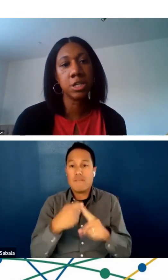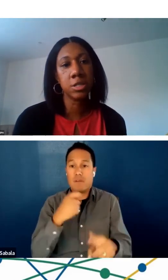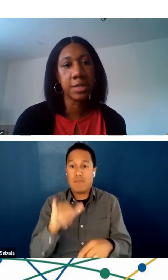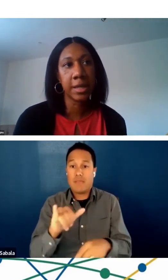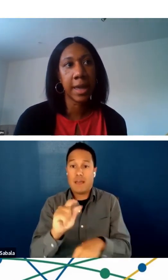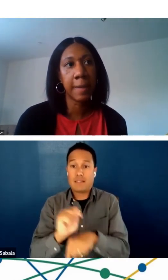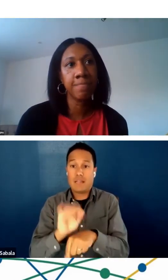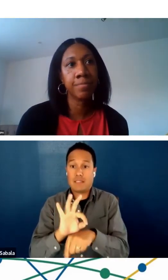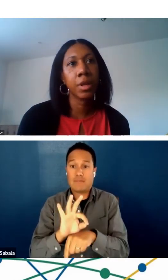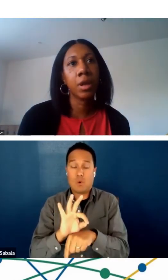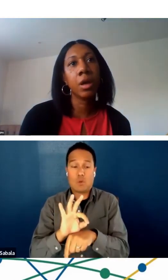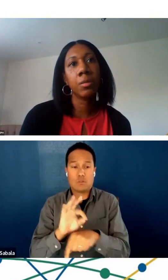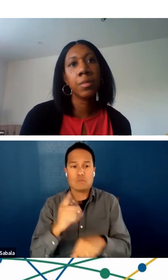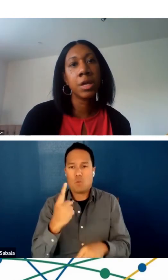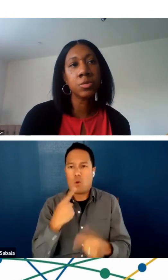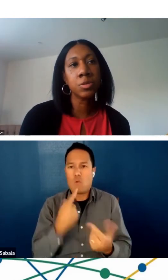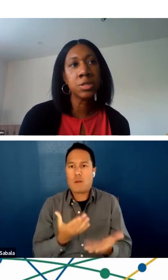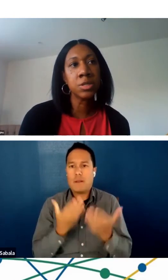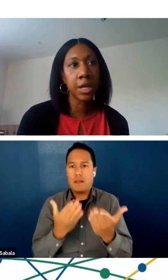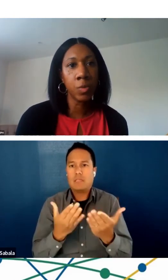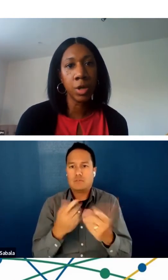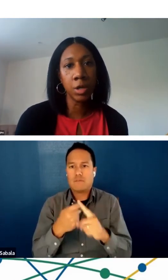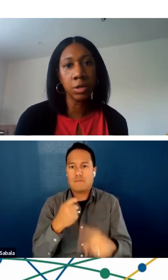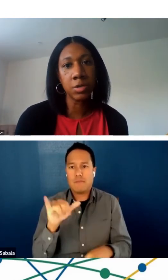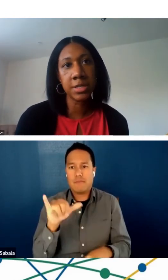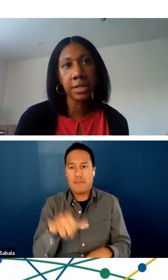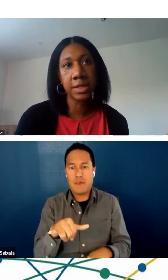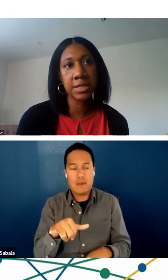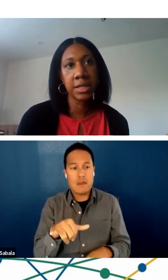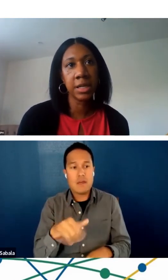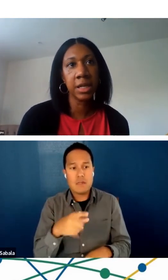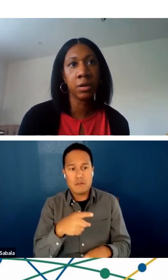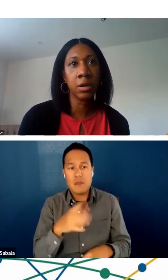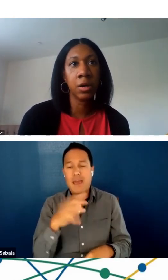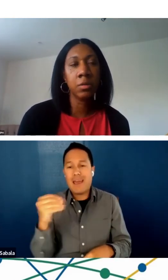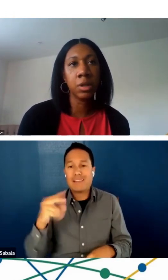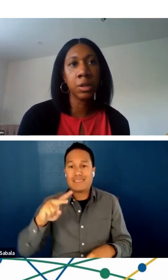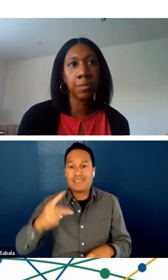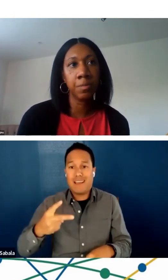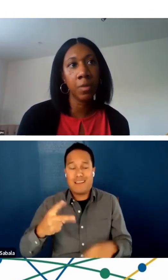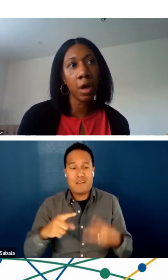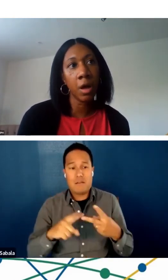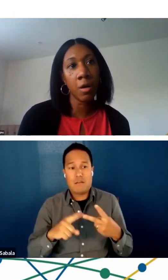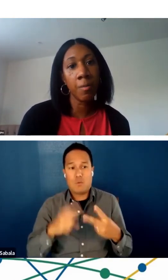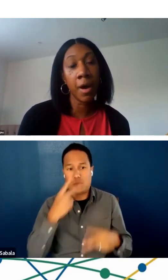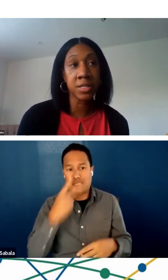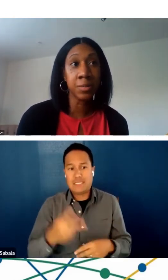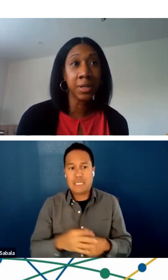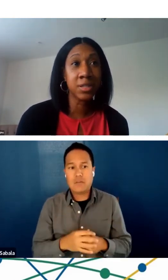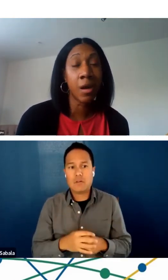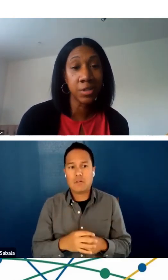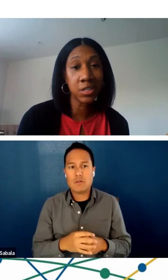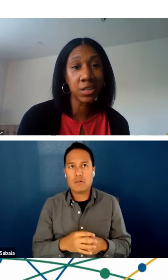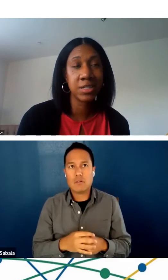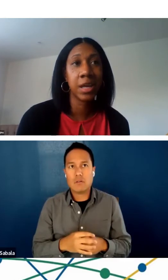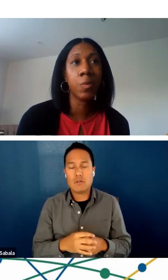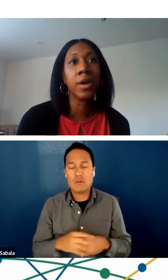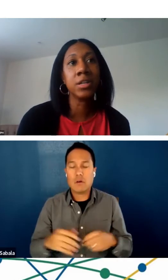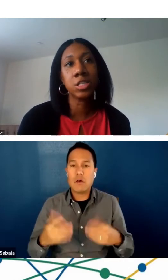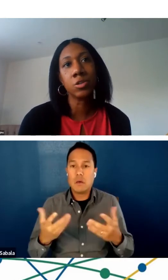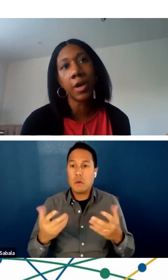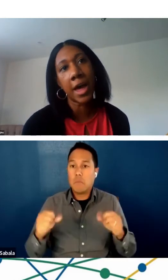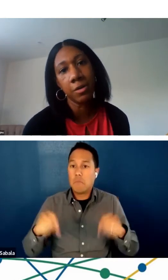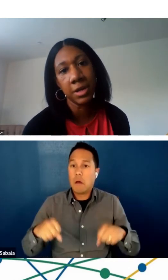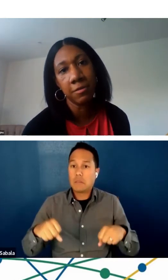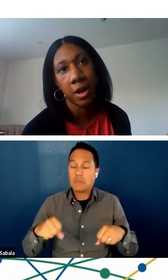the recommendations that came as well as the second one you'll see listed here, really possibly establishing a